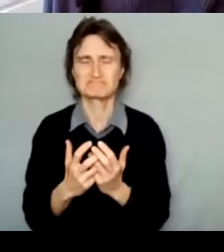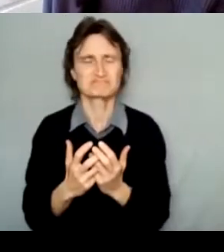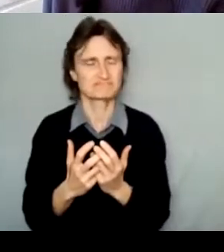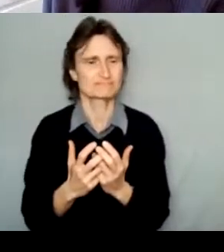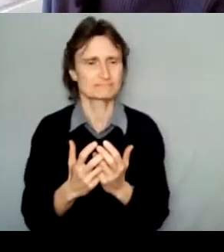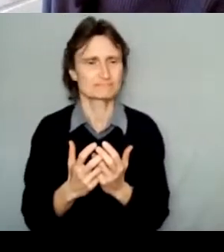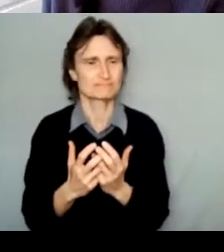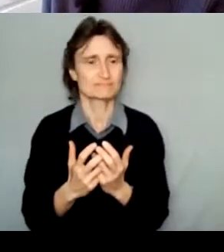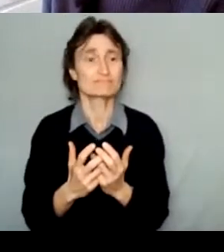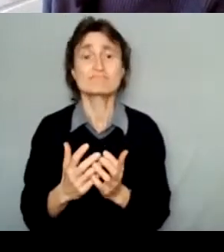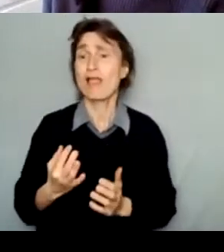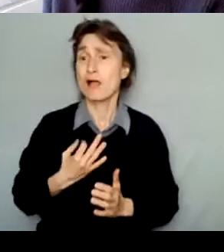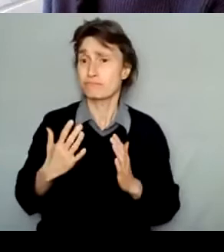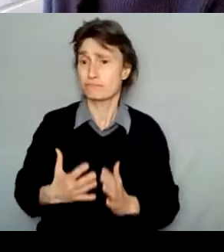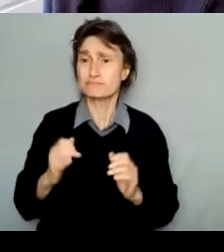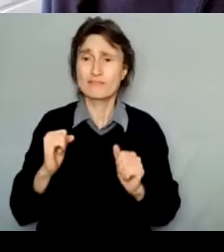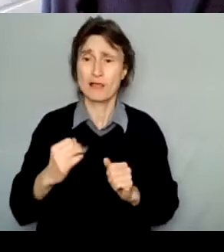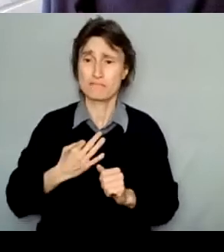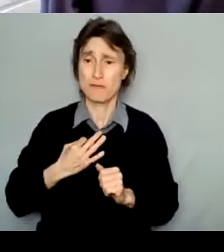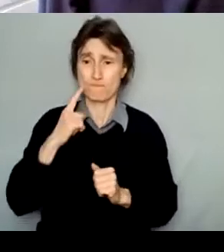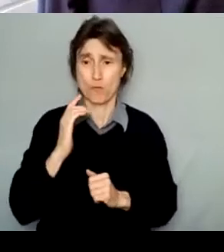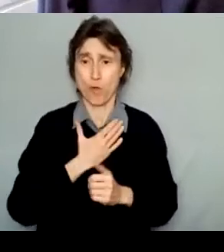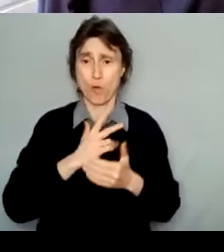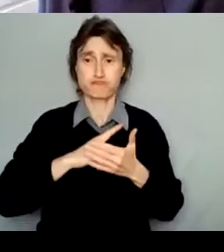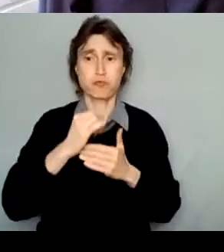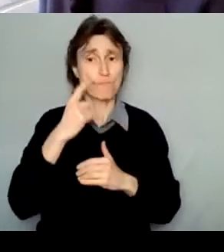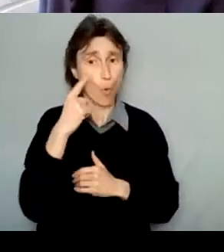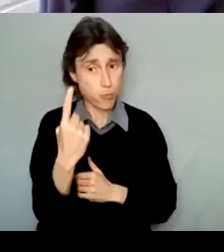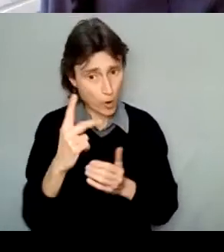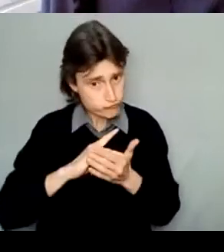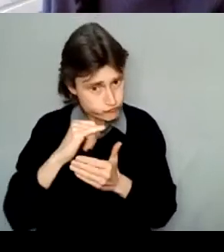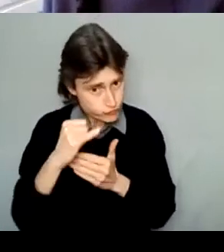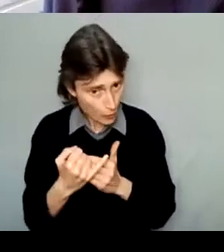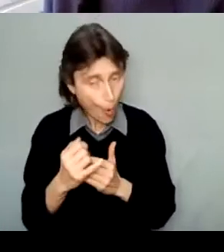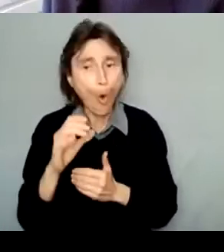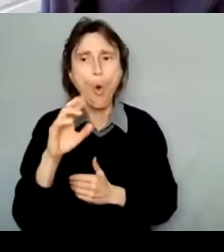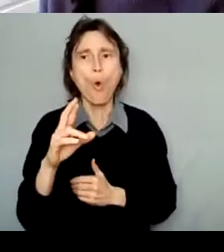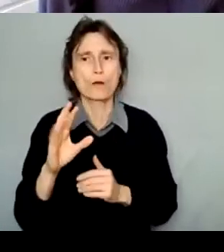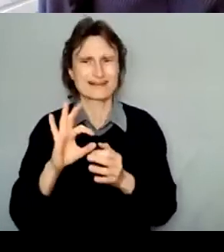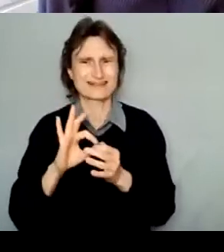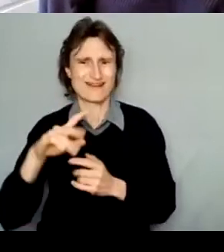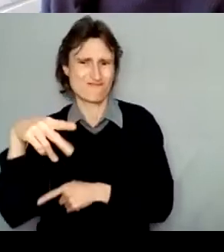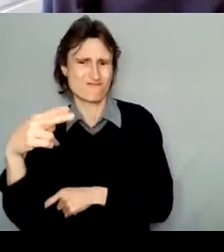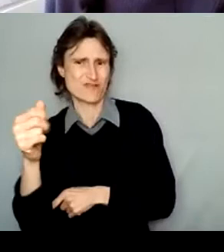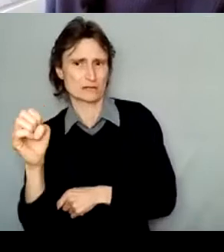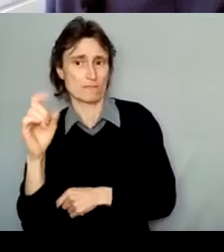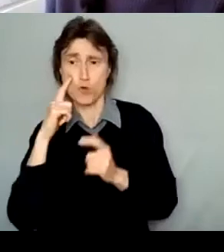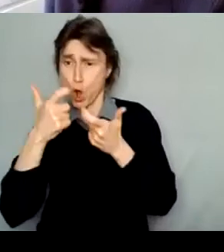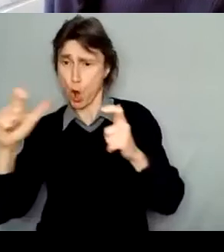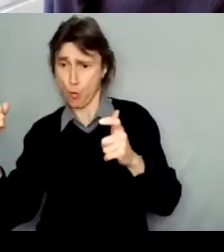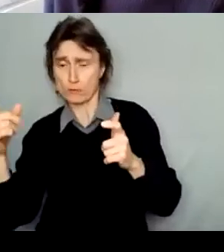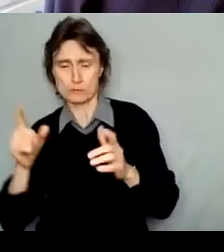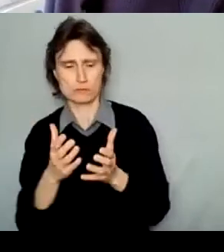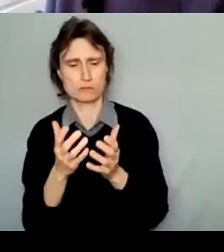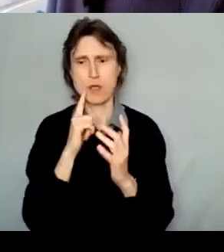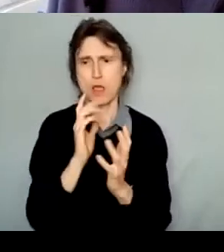And applicants may apply to this program for one project or one distinct phase of a larger project. Projects should